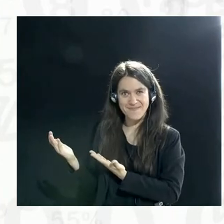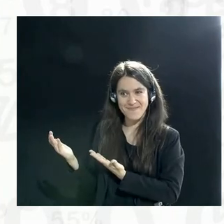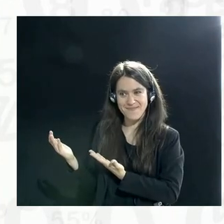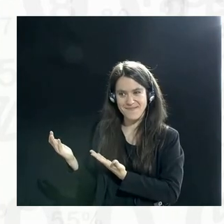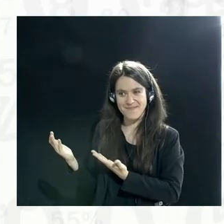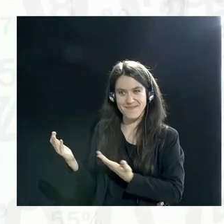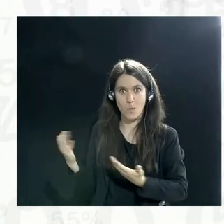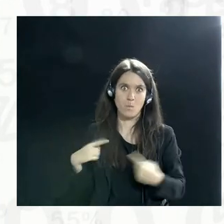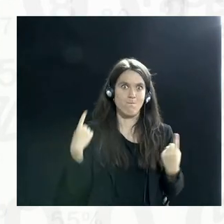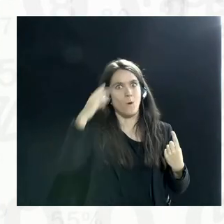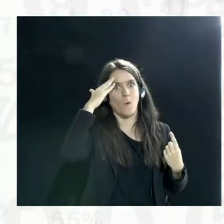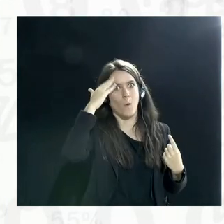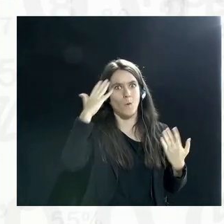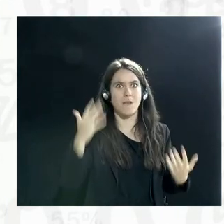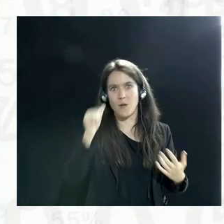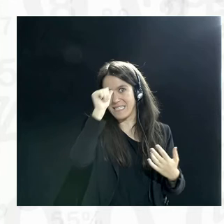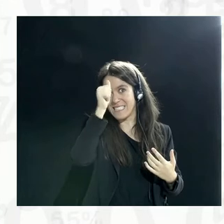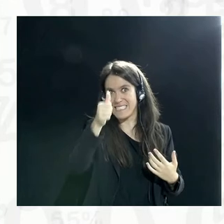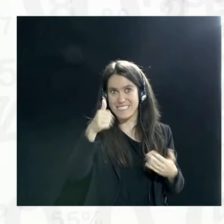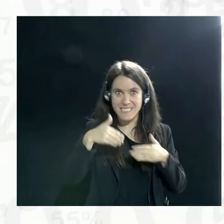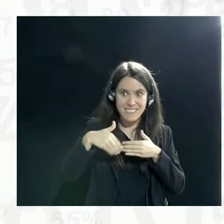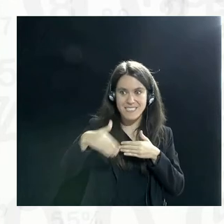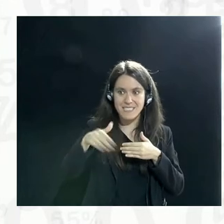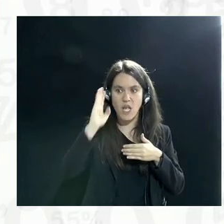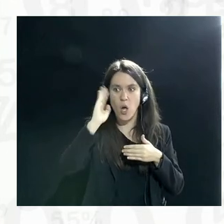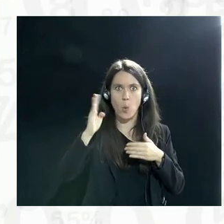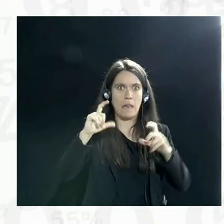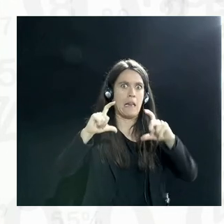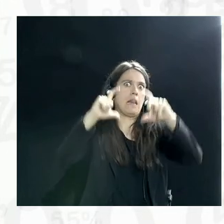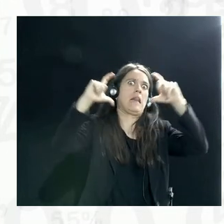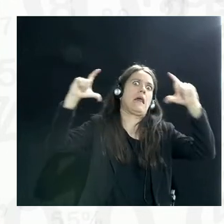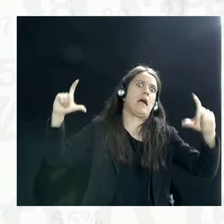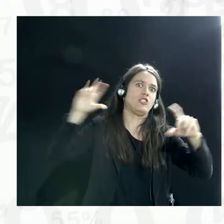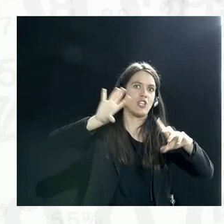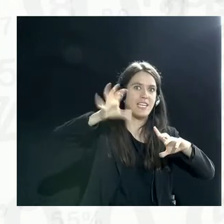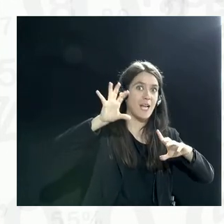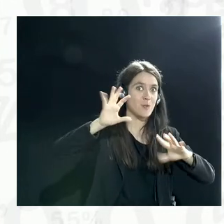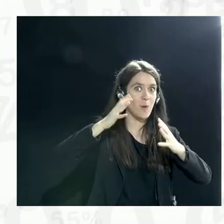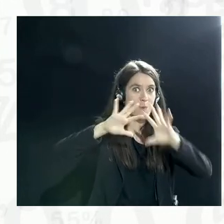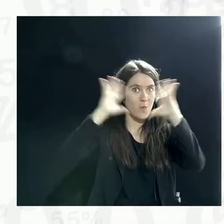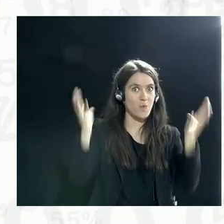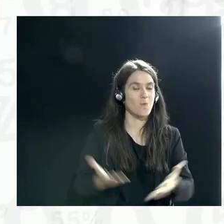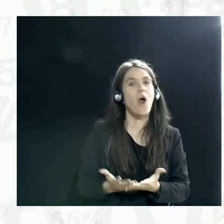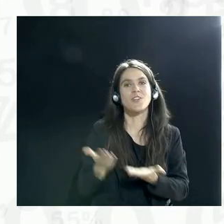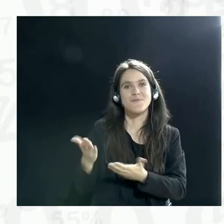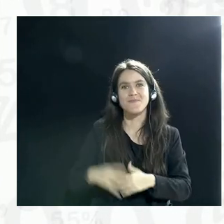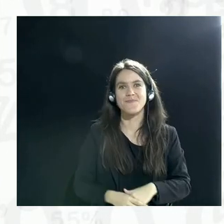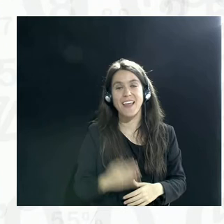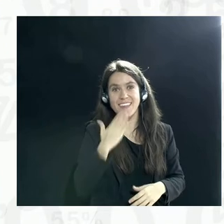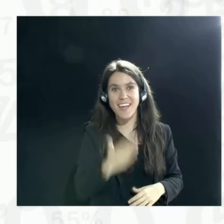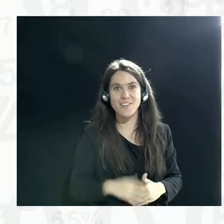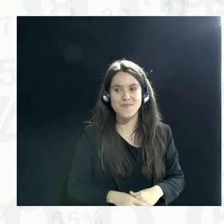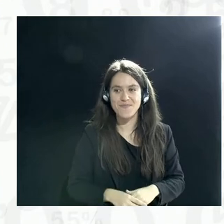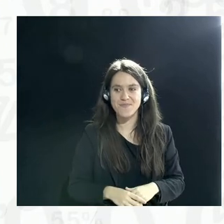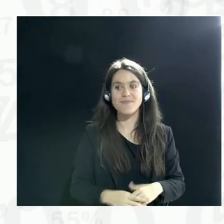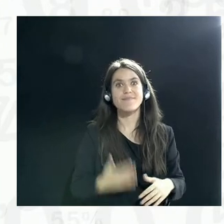know that India quite soon is going to become the largest country in the world. please, Anilud. Thank you. And I'd